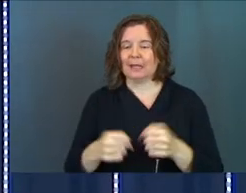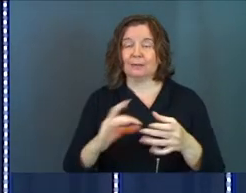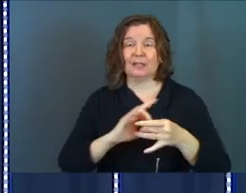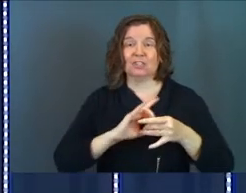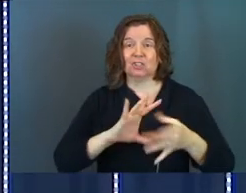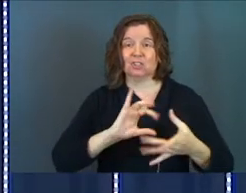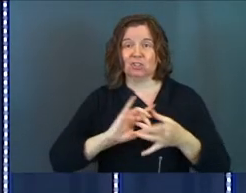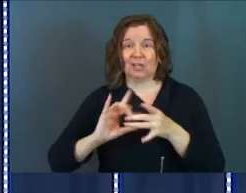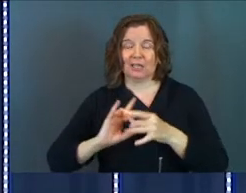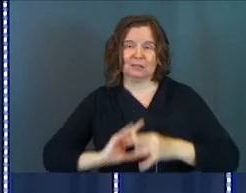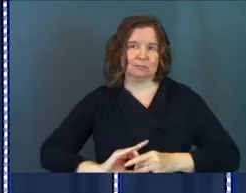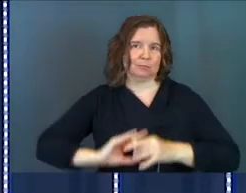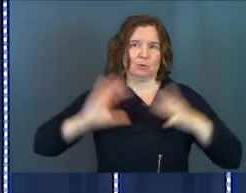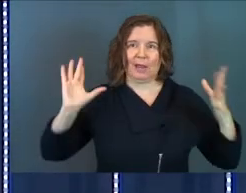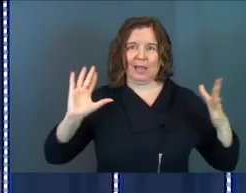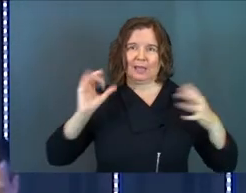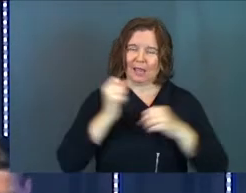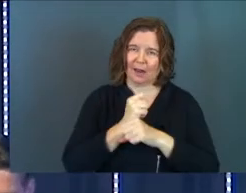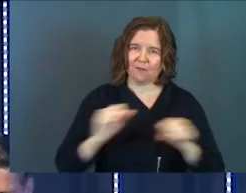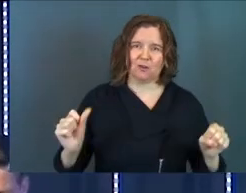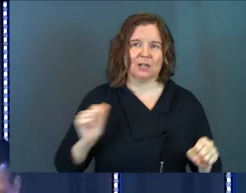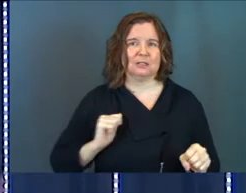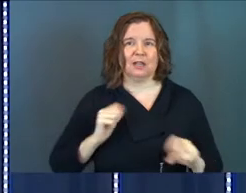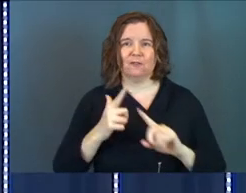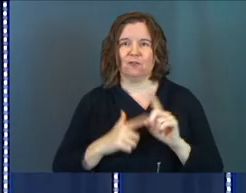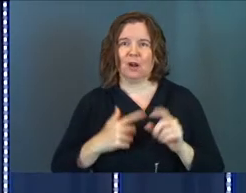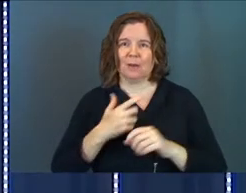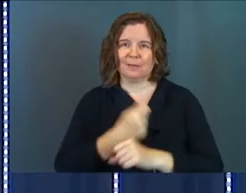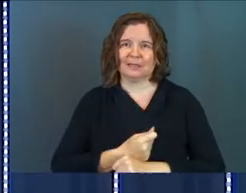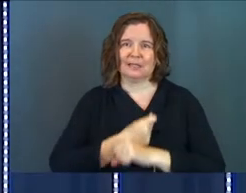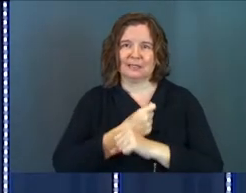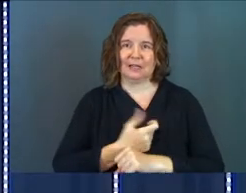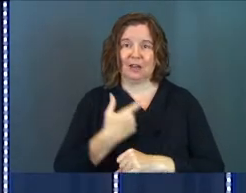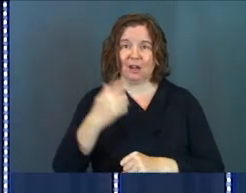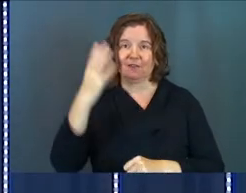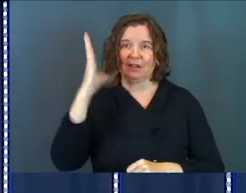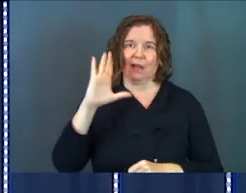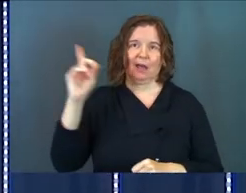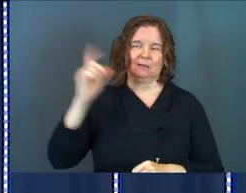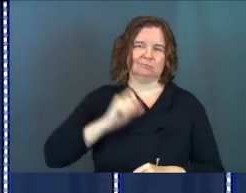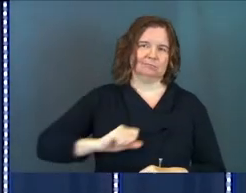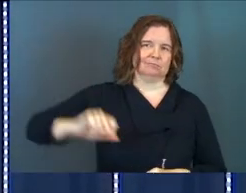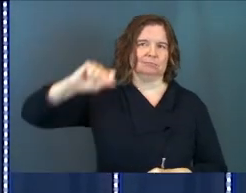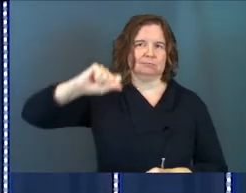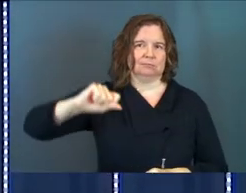chains, they cry, and free ourselves from the slavery of God.